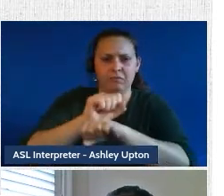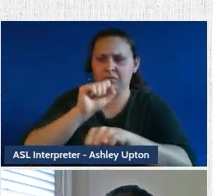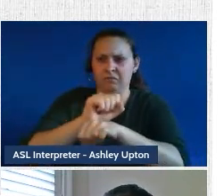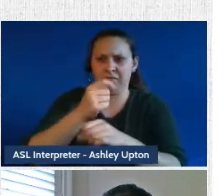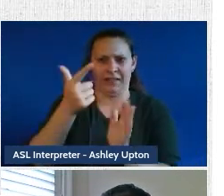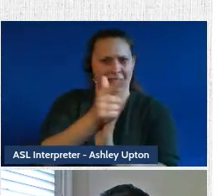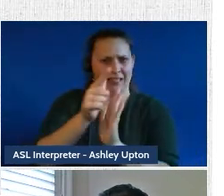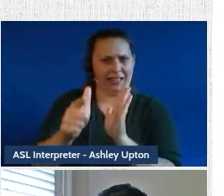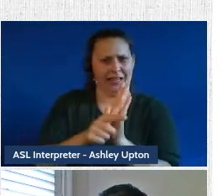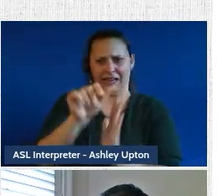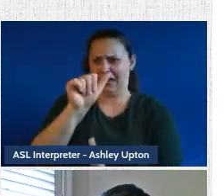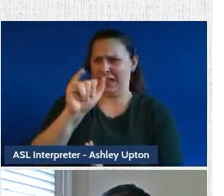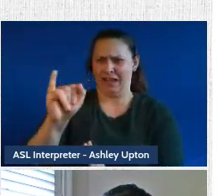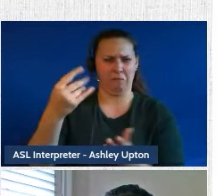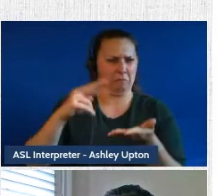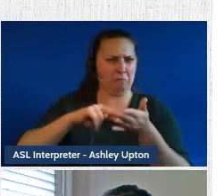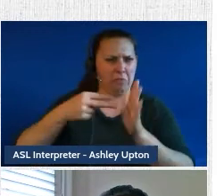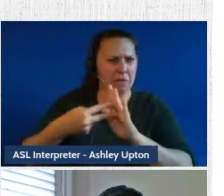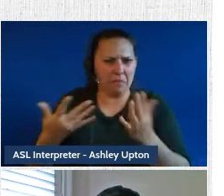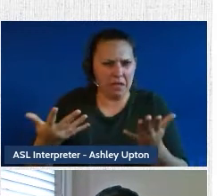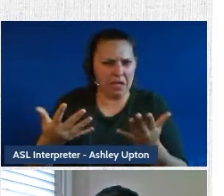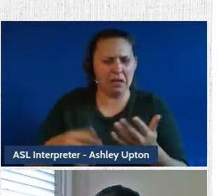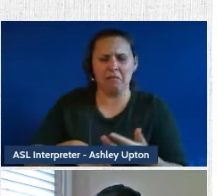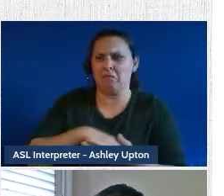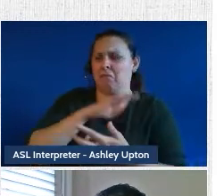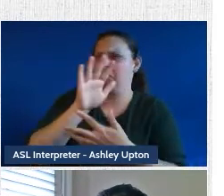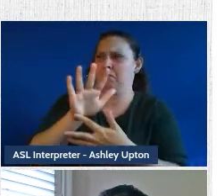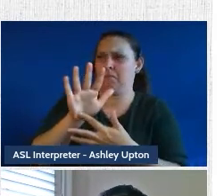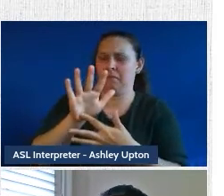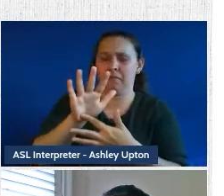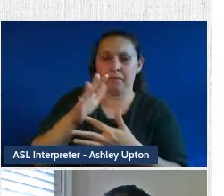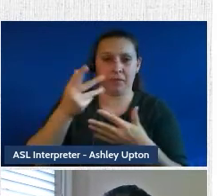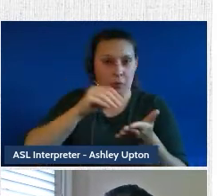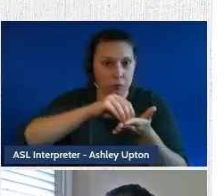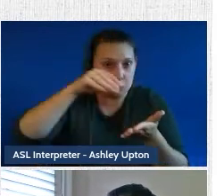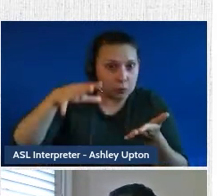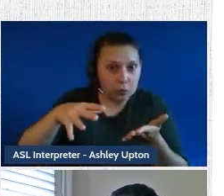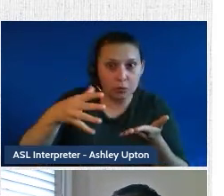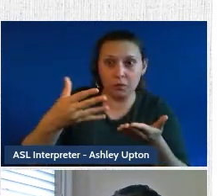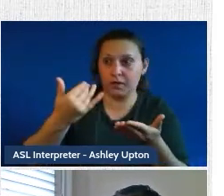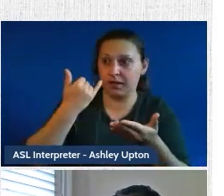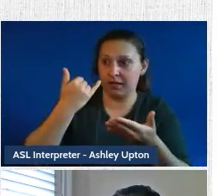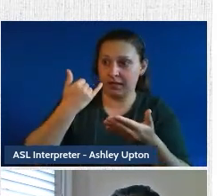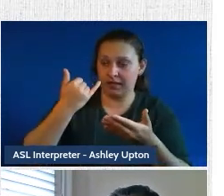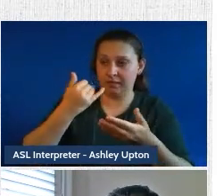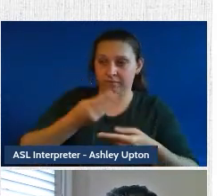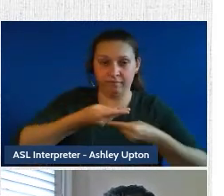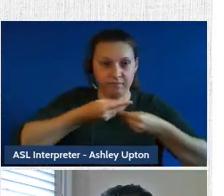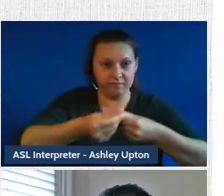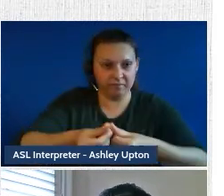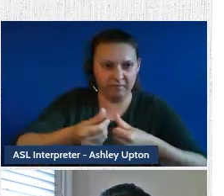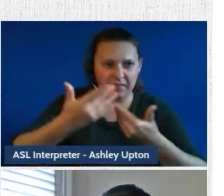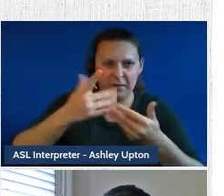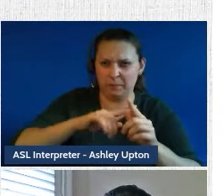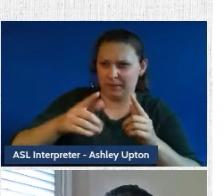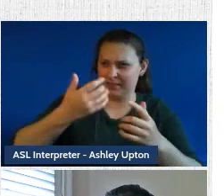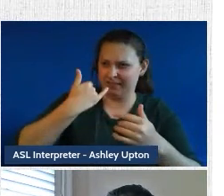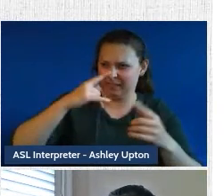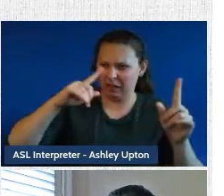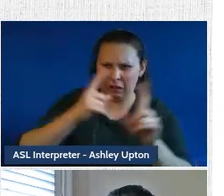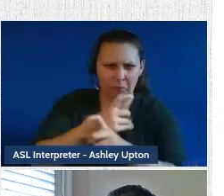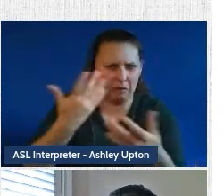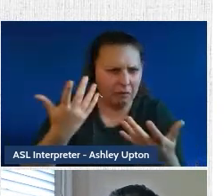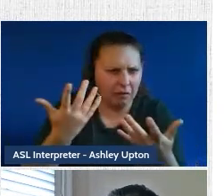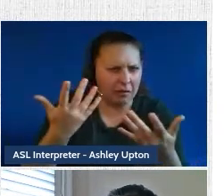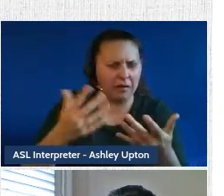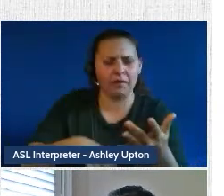mean to be a legal AI? Two, how is it possible that students are creating something that is seemingly so complex? And three, what